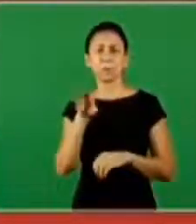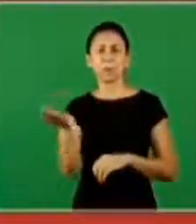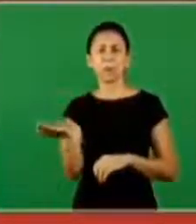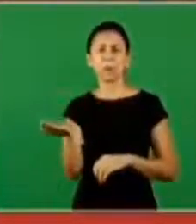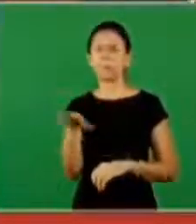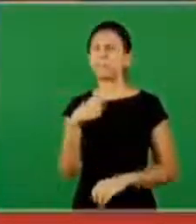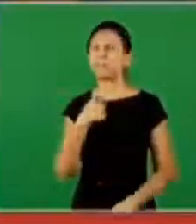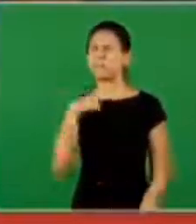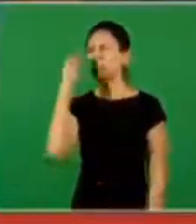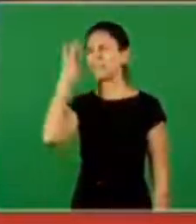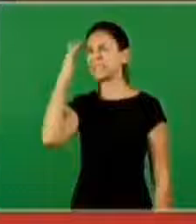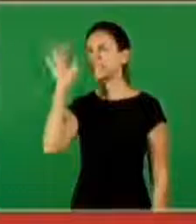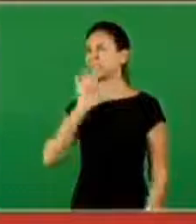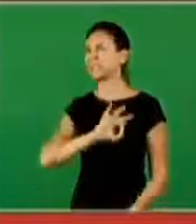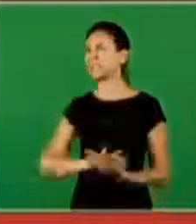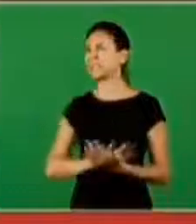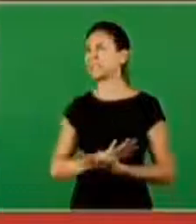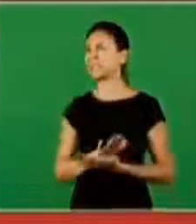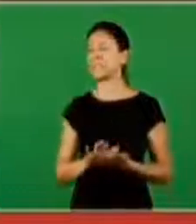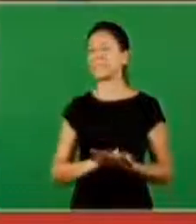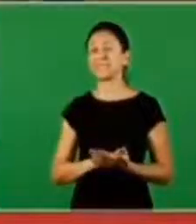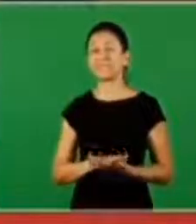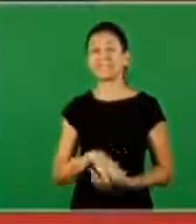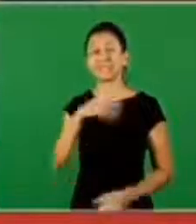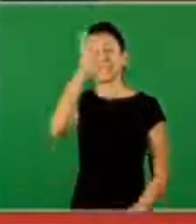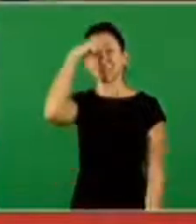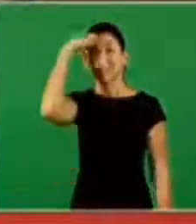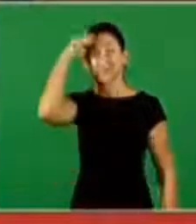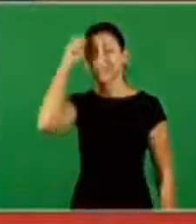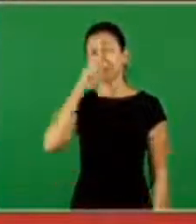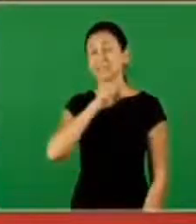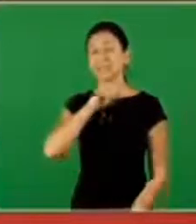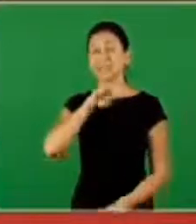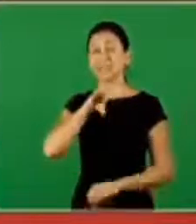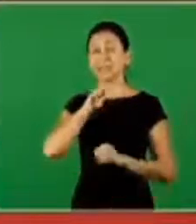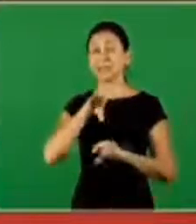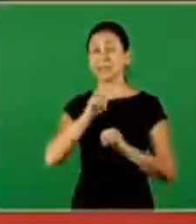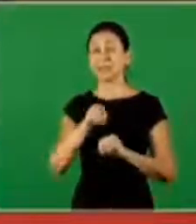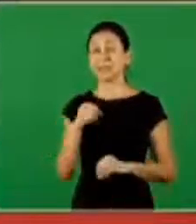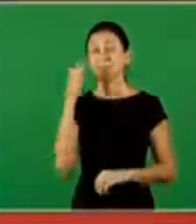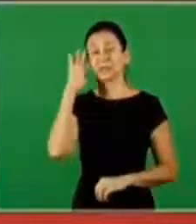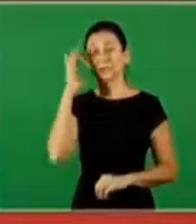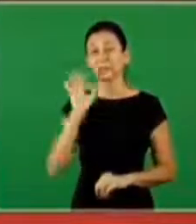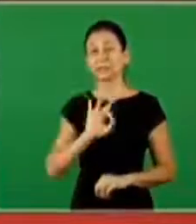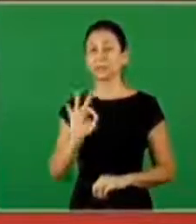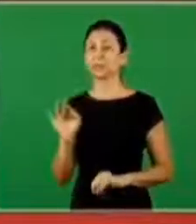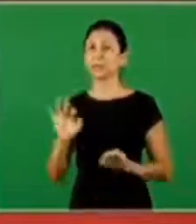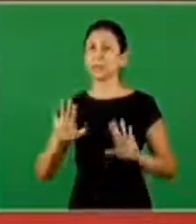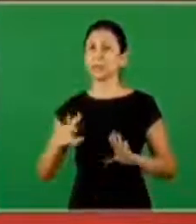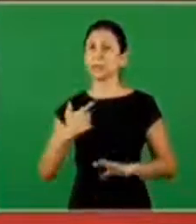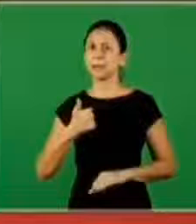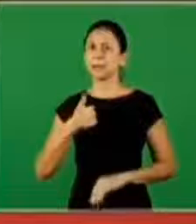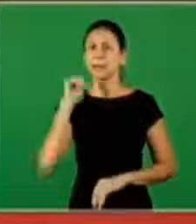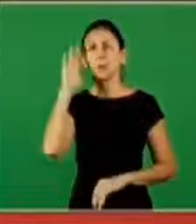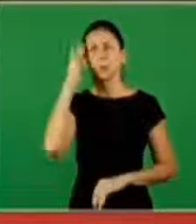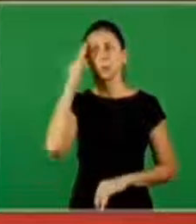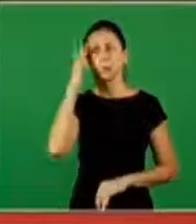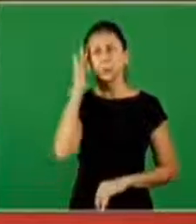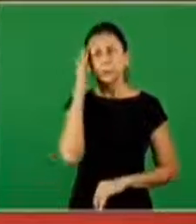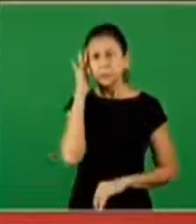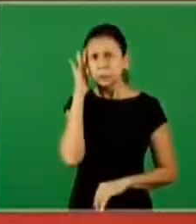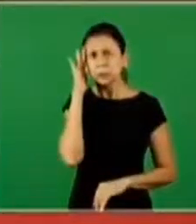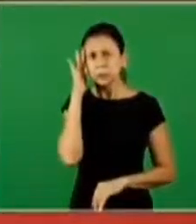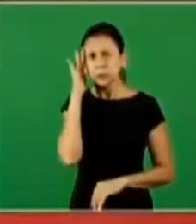say I didn't understand anything that Amado said I just learned one thing I only understood that the